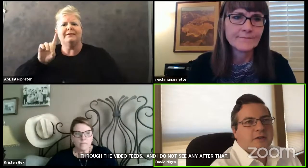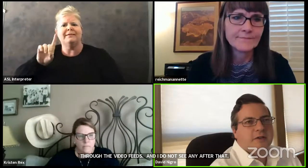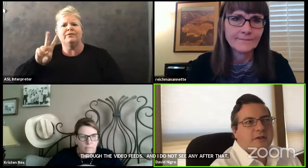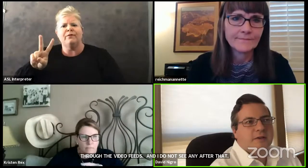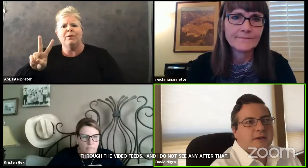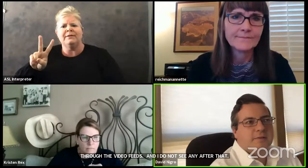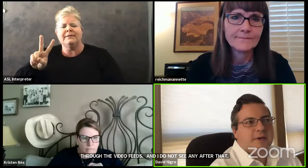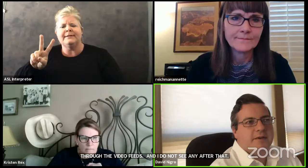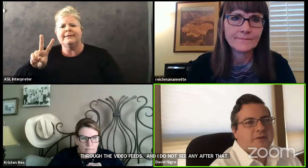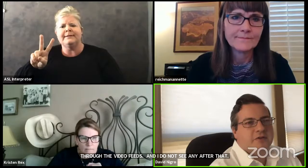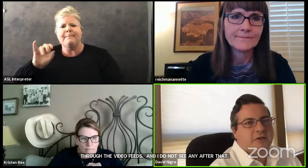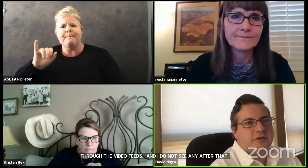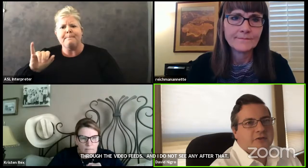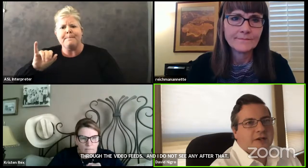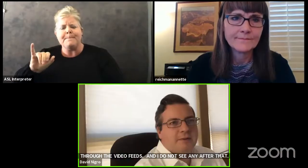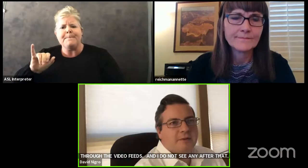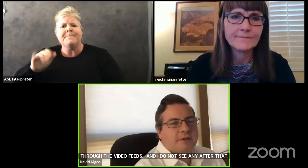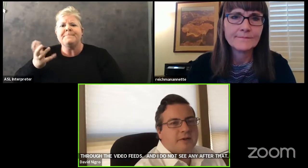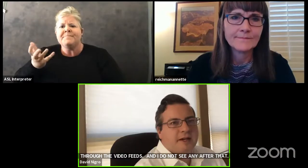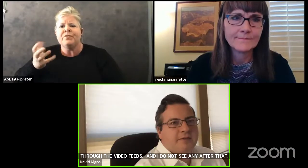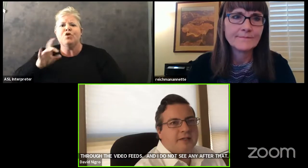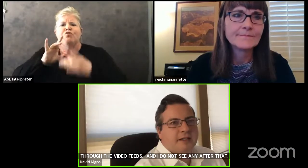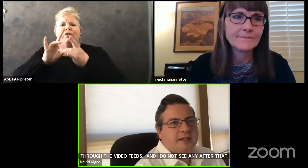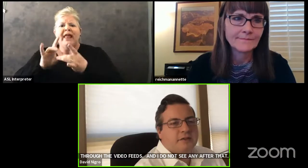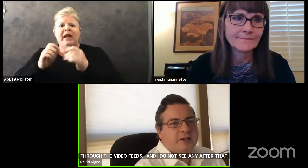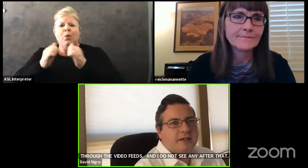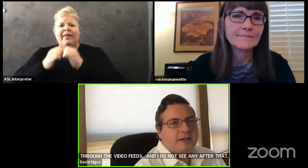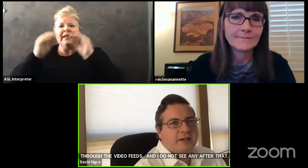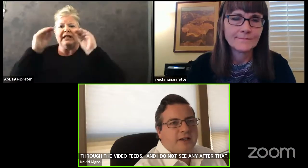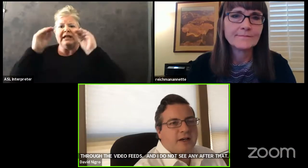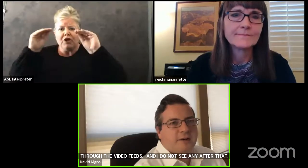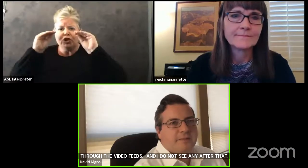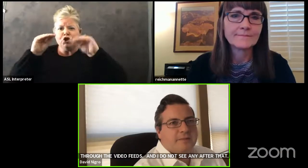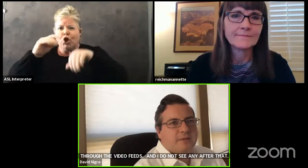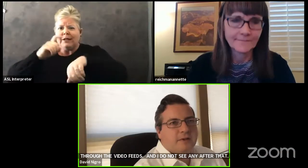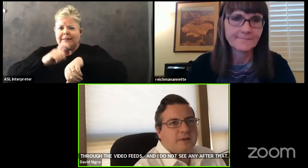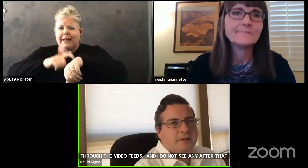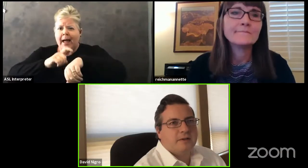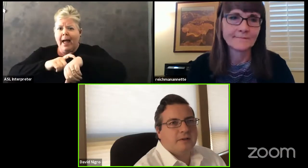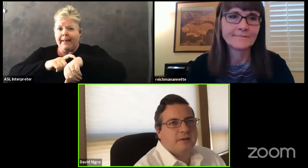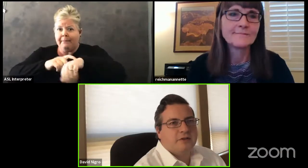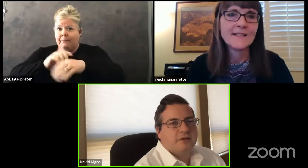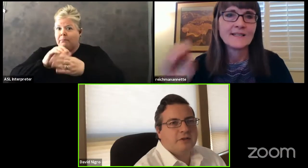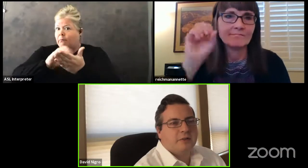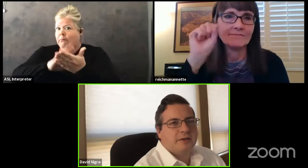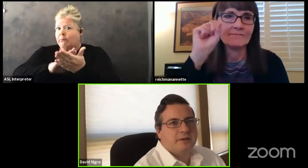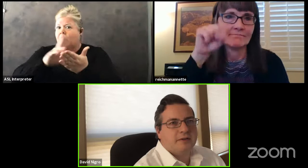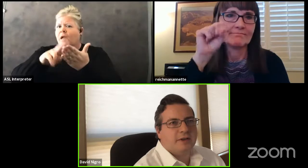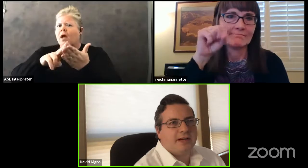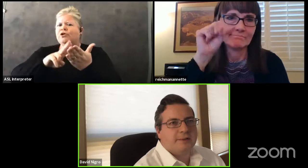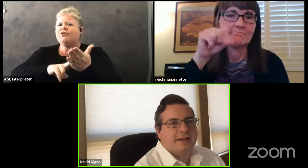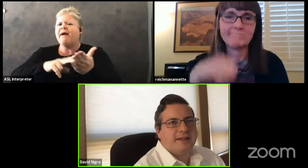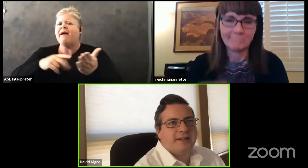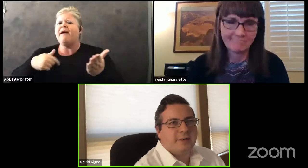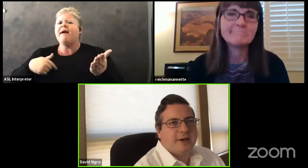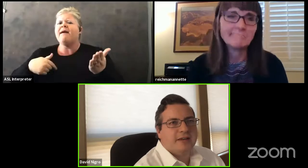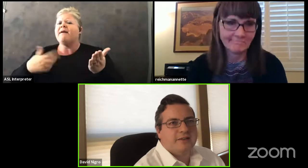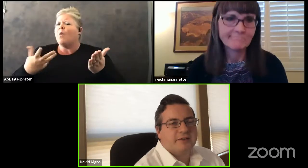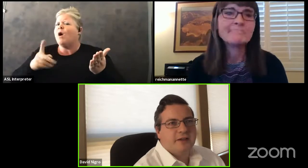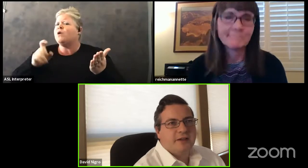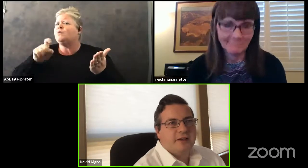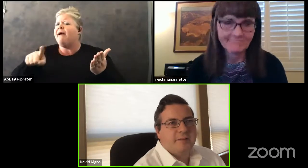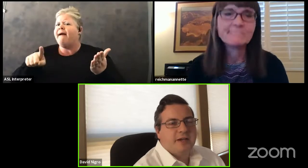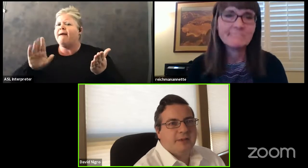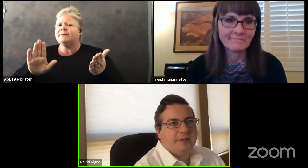terms of the amount of instructional time that we're going to have on that contract, I just wanted to ask about that. think in the